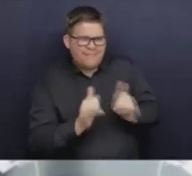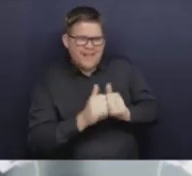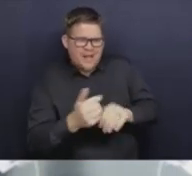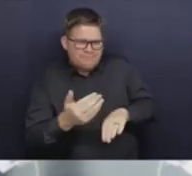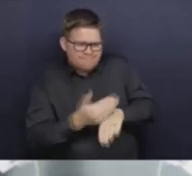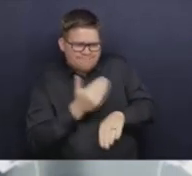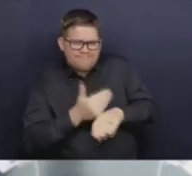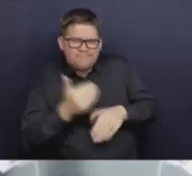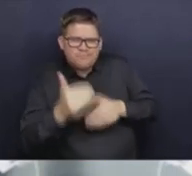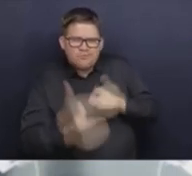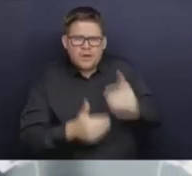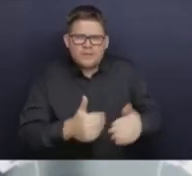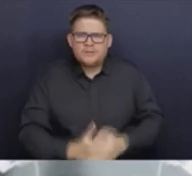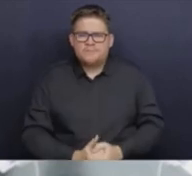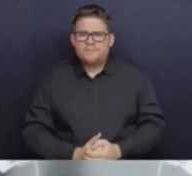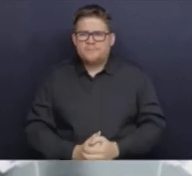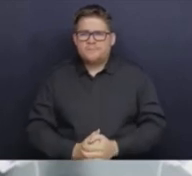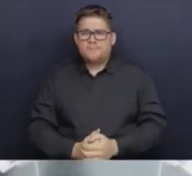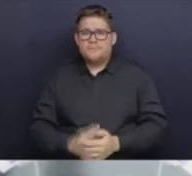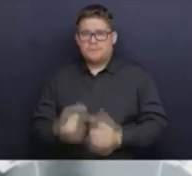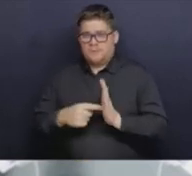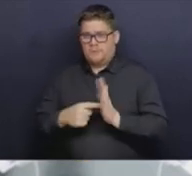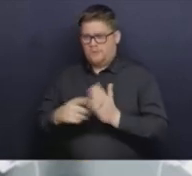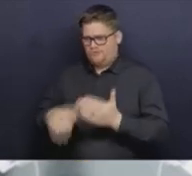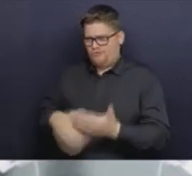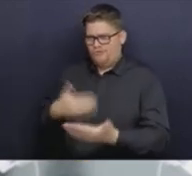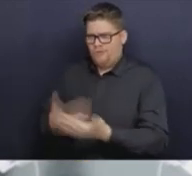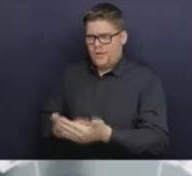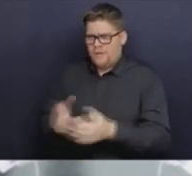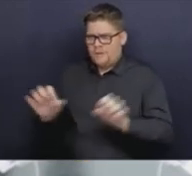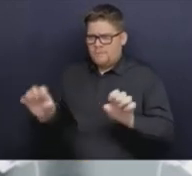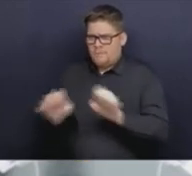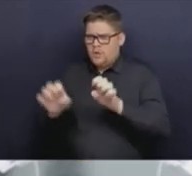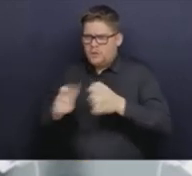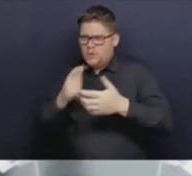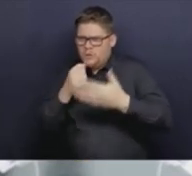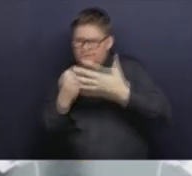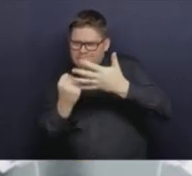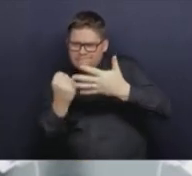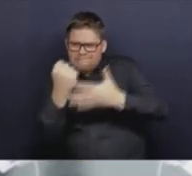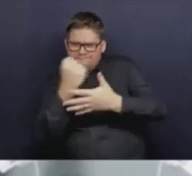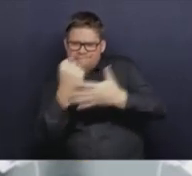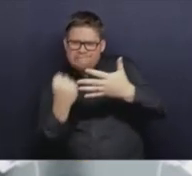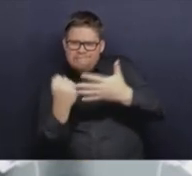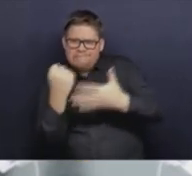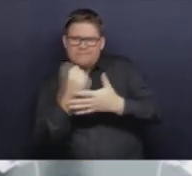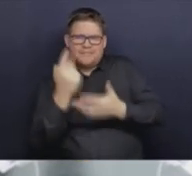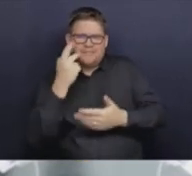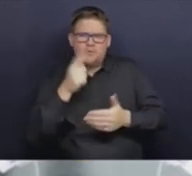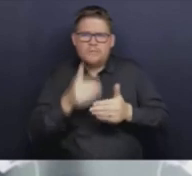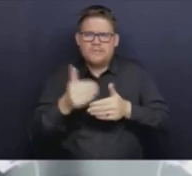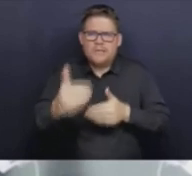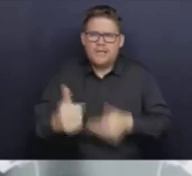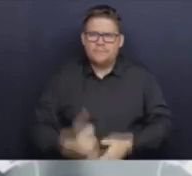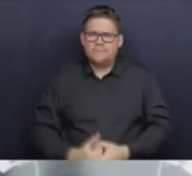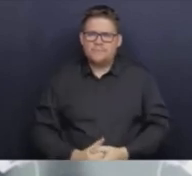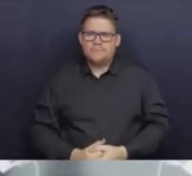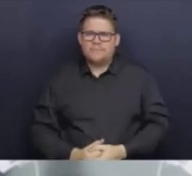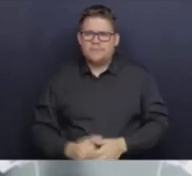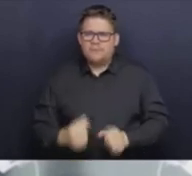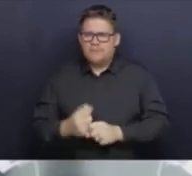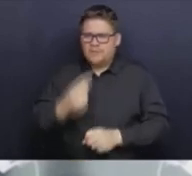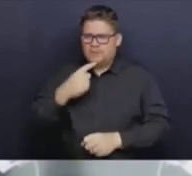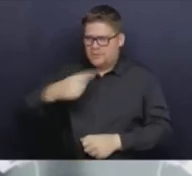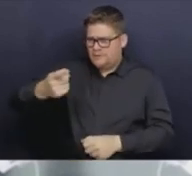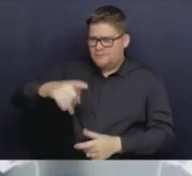in emergency departments, further implementing quick response teams to connect patients with care in the community, increasing the